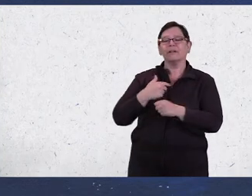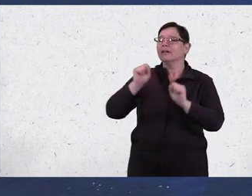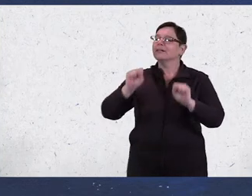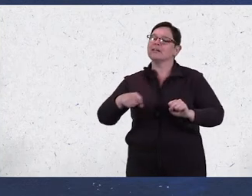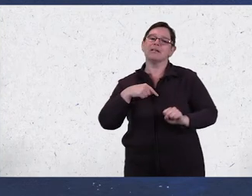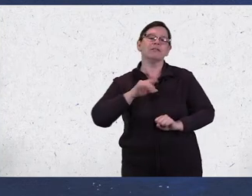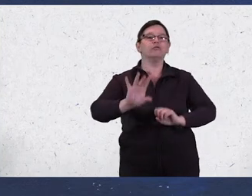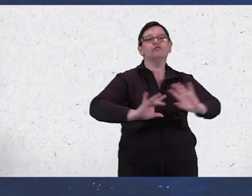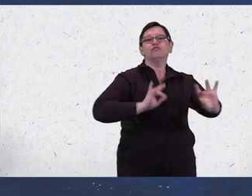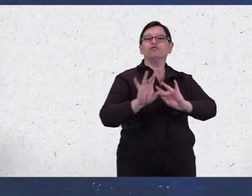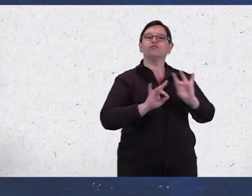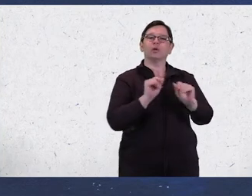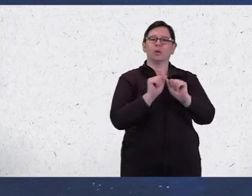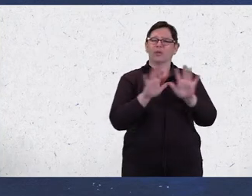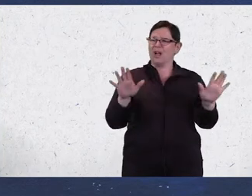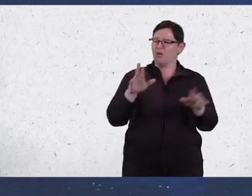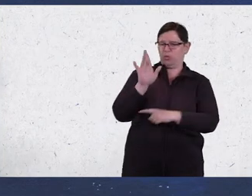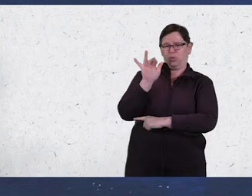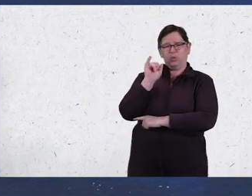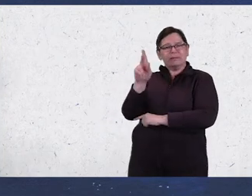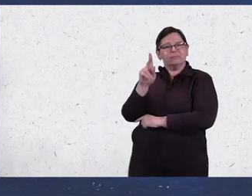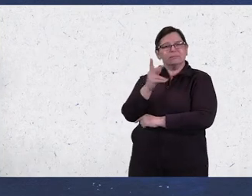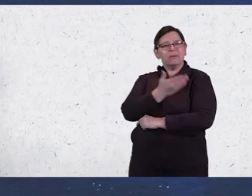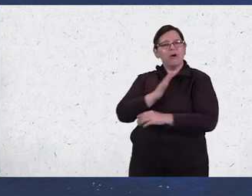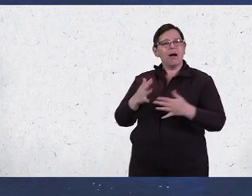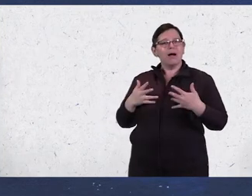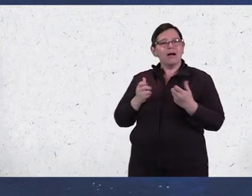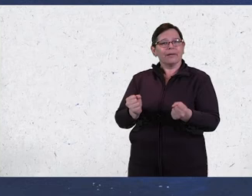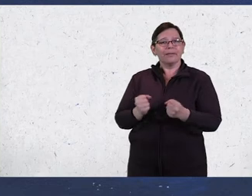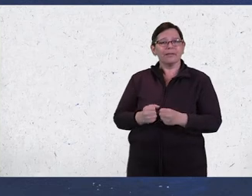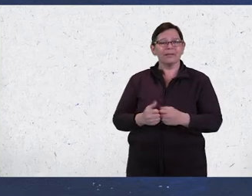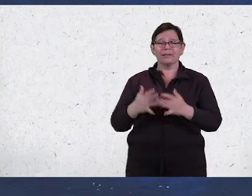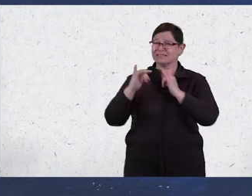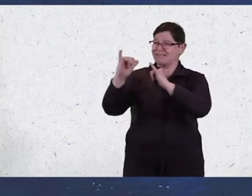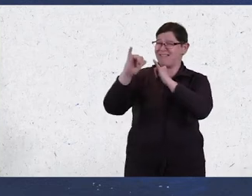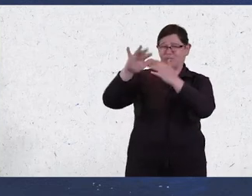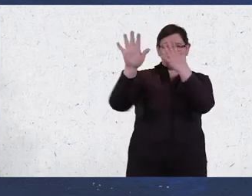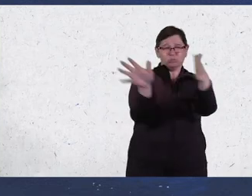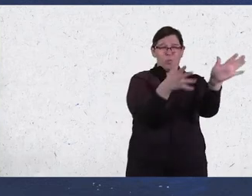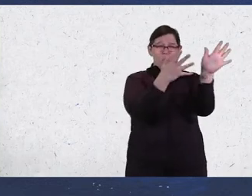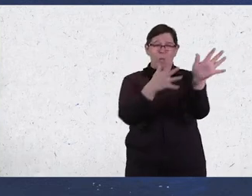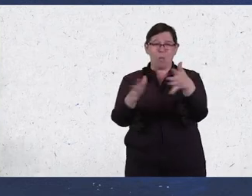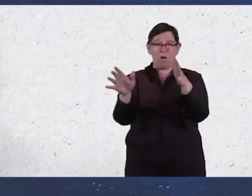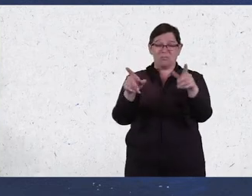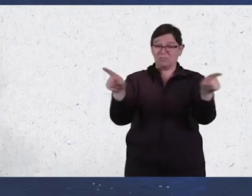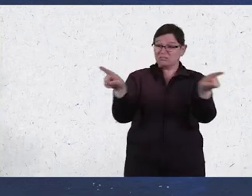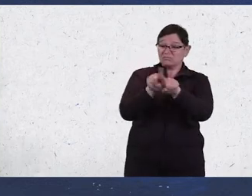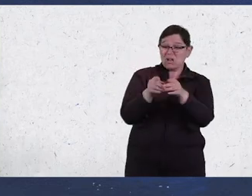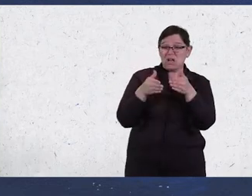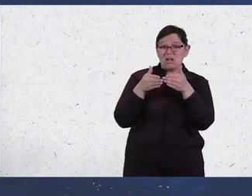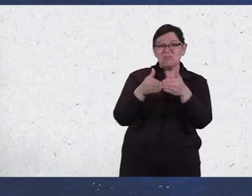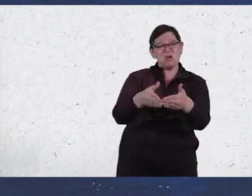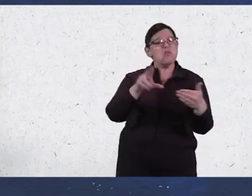Without risking our health We are in the same storm But not the same boat